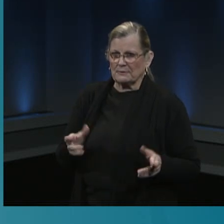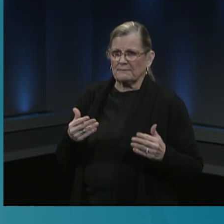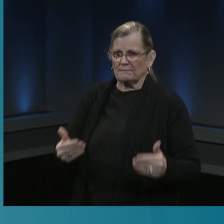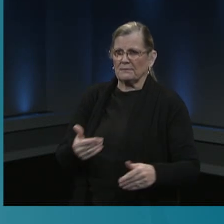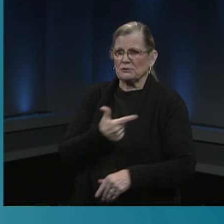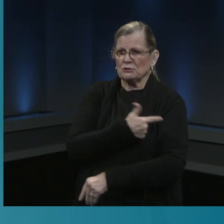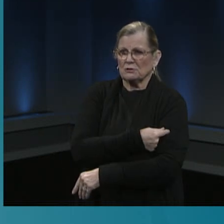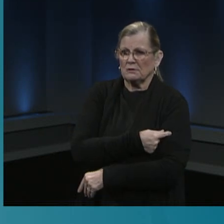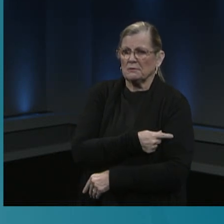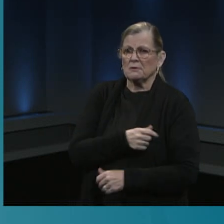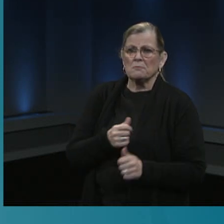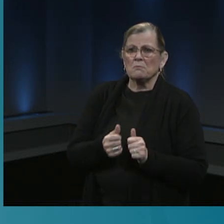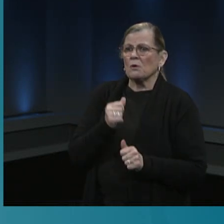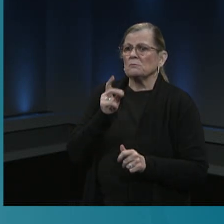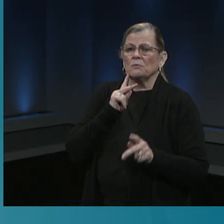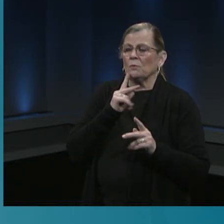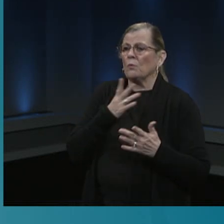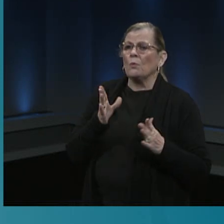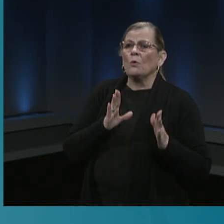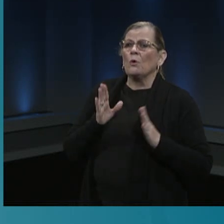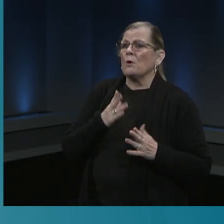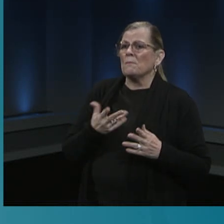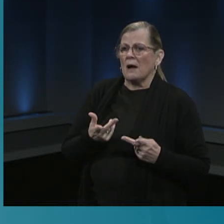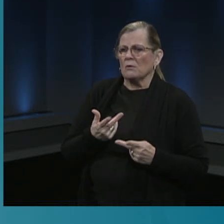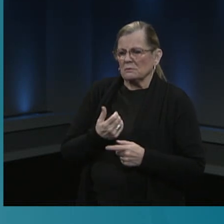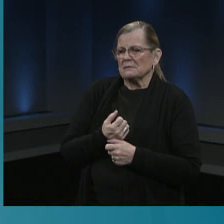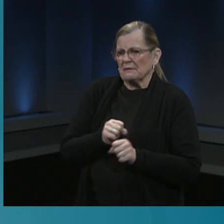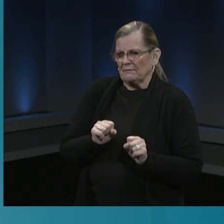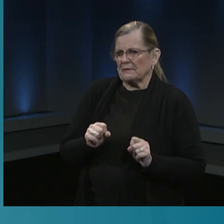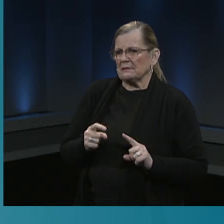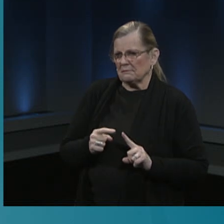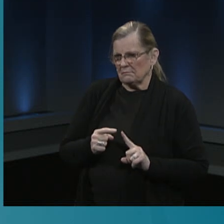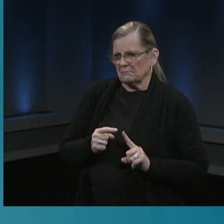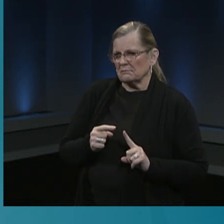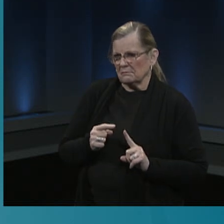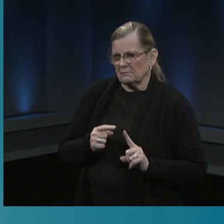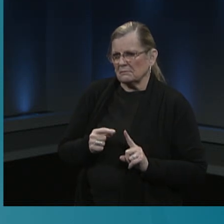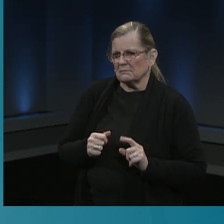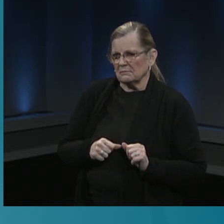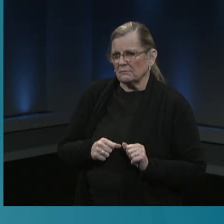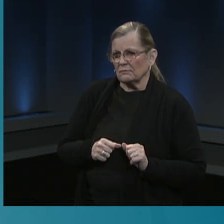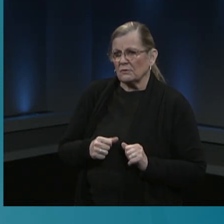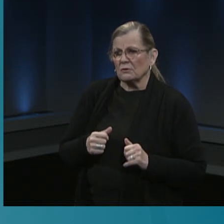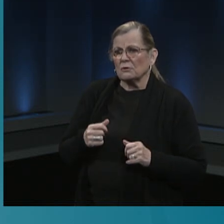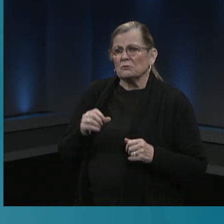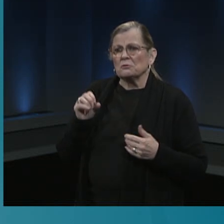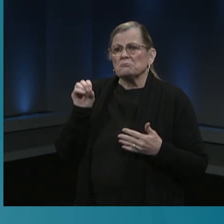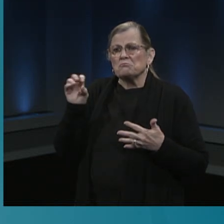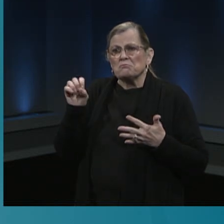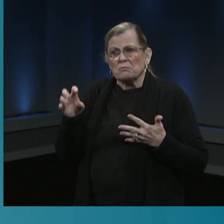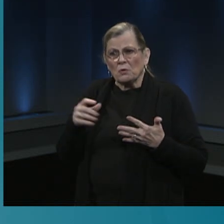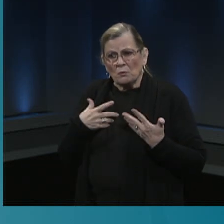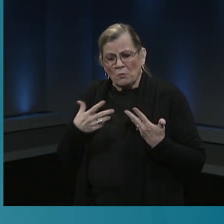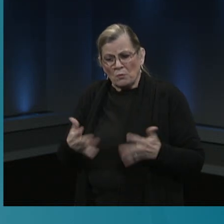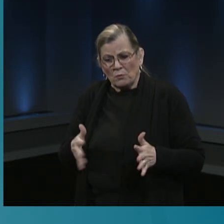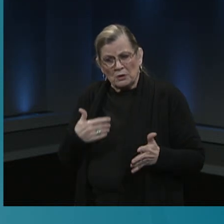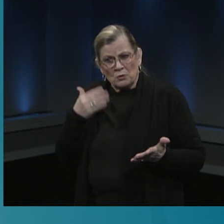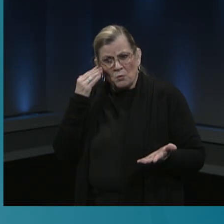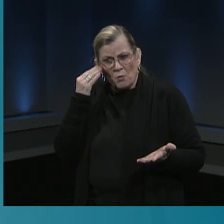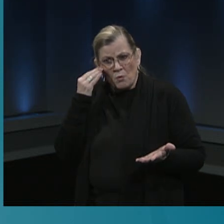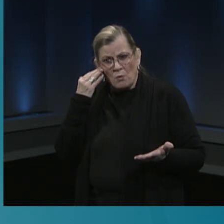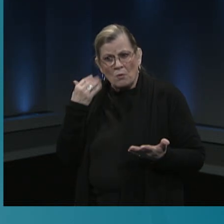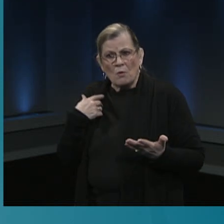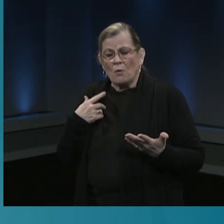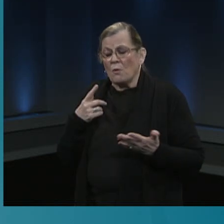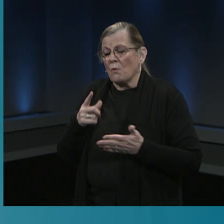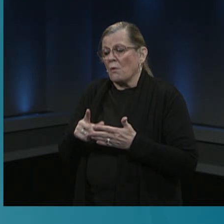their biggest concern. So here's what we know and what we don't know about COVID-19 vaccine safety. We